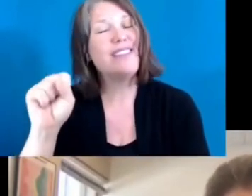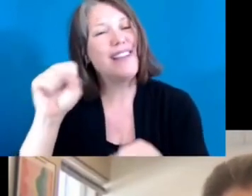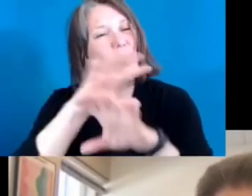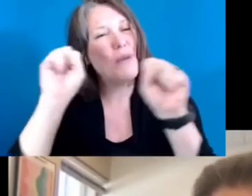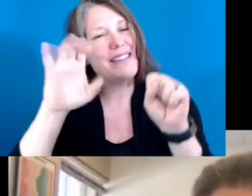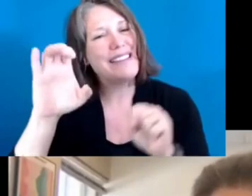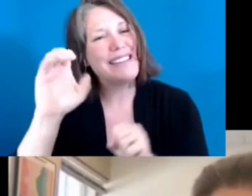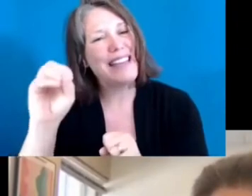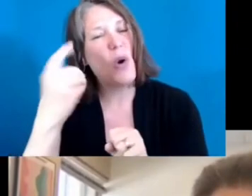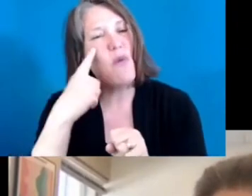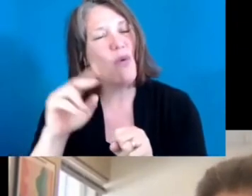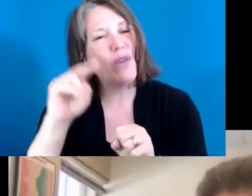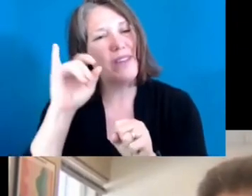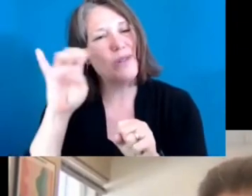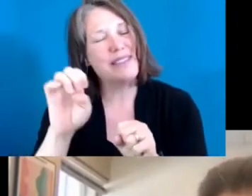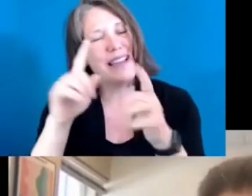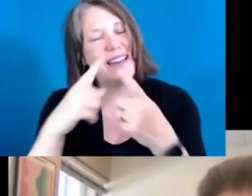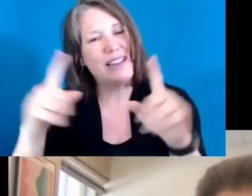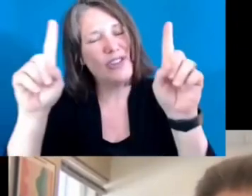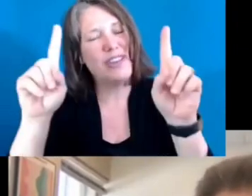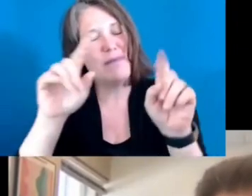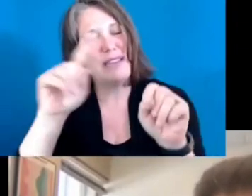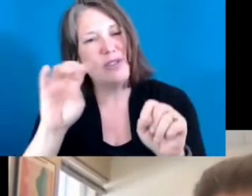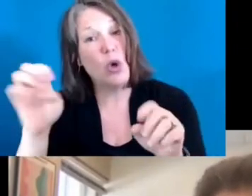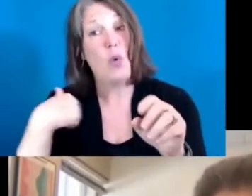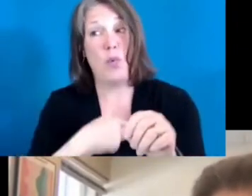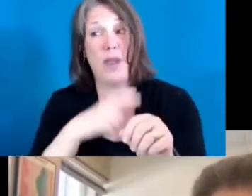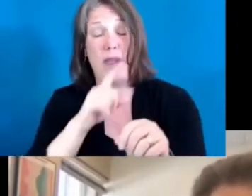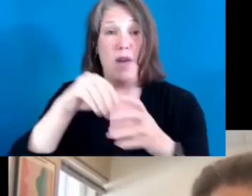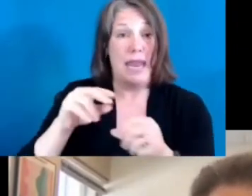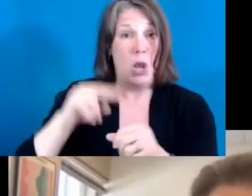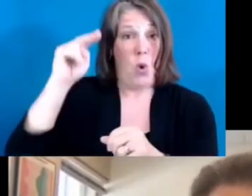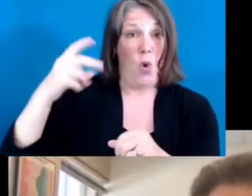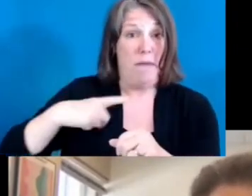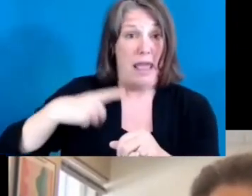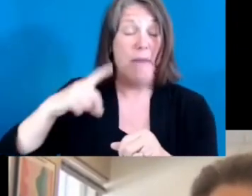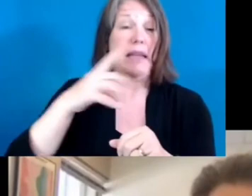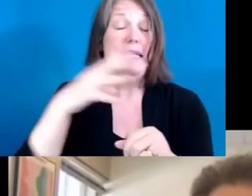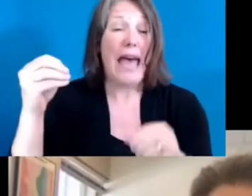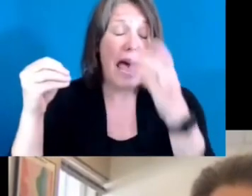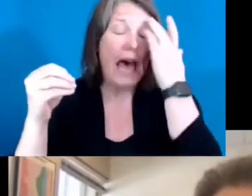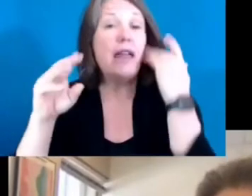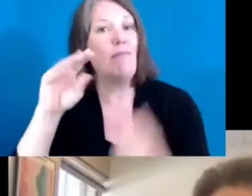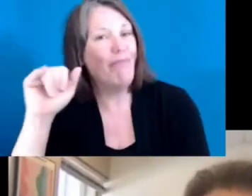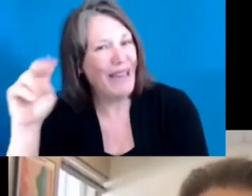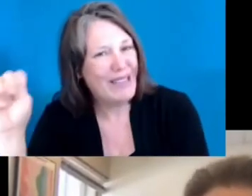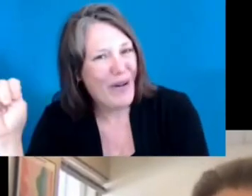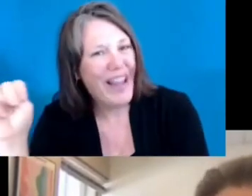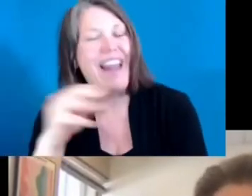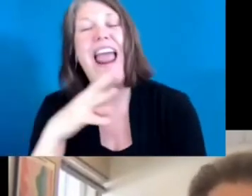Northside Achievement Zone. We are located in North Minneapolis and Minnesota.